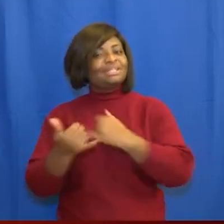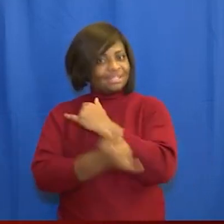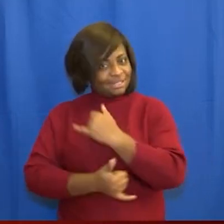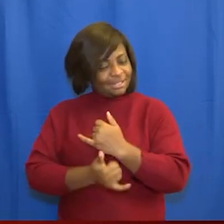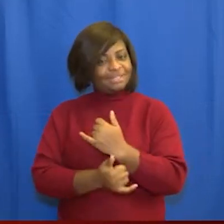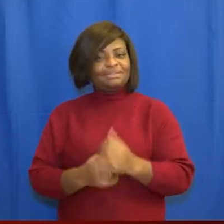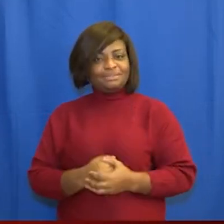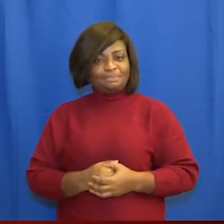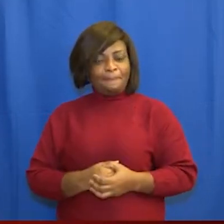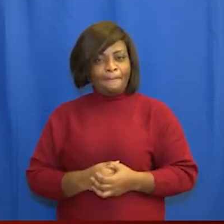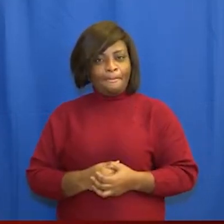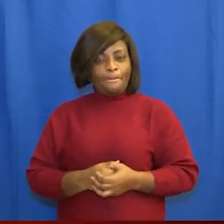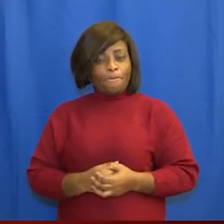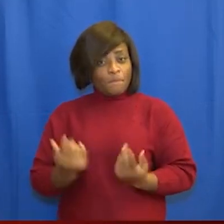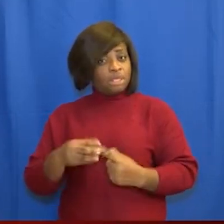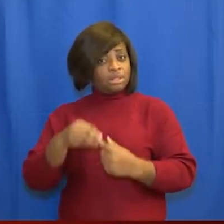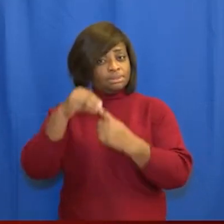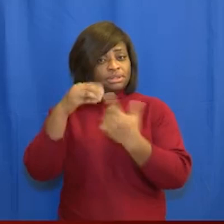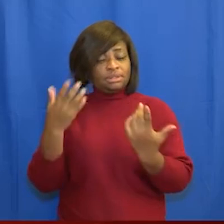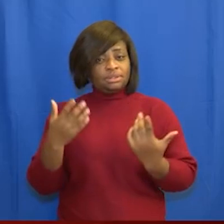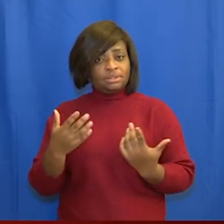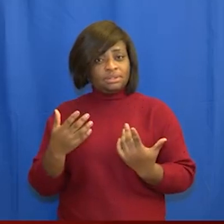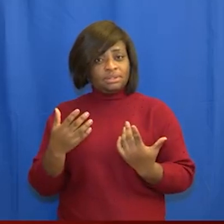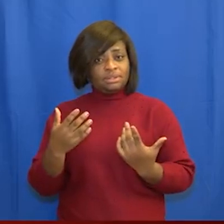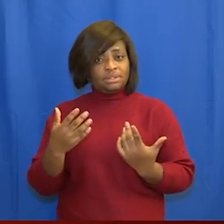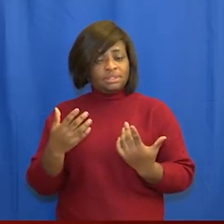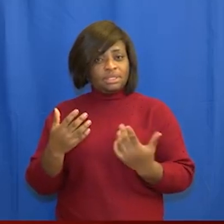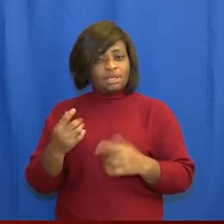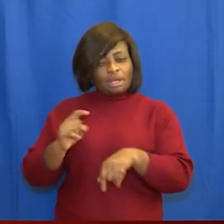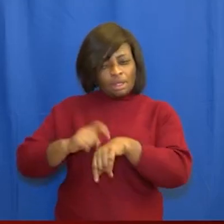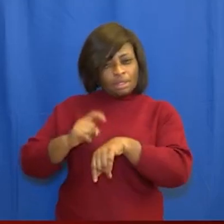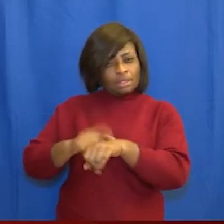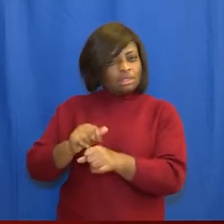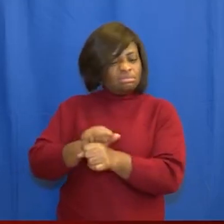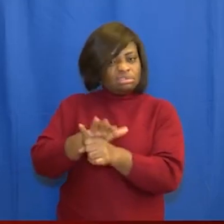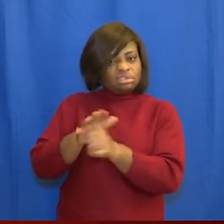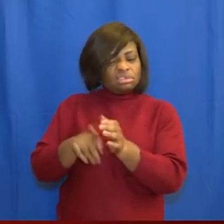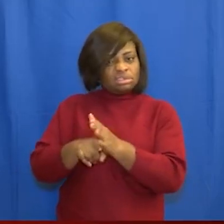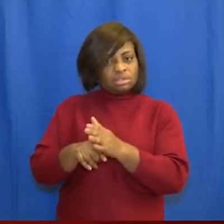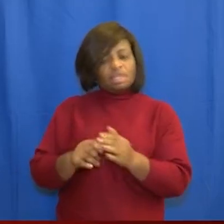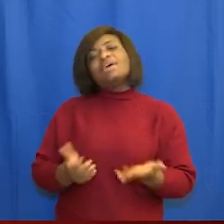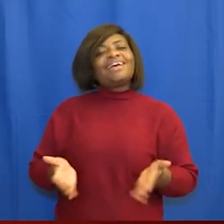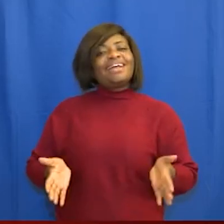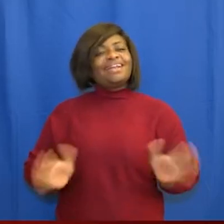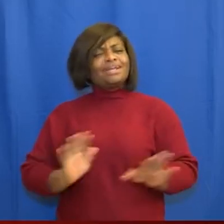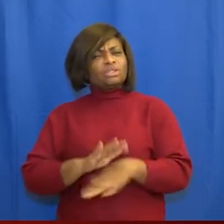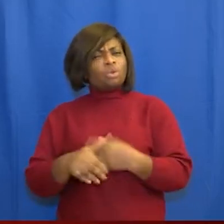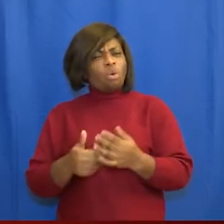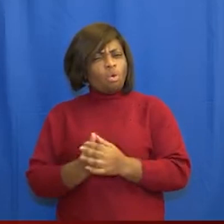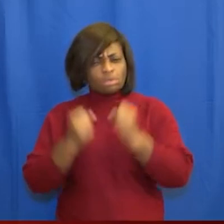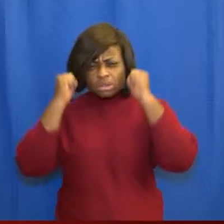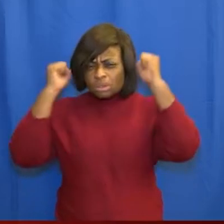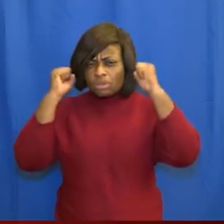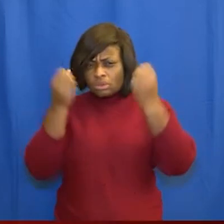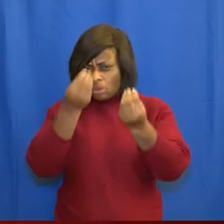particularly in the wake of the pandemic let us all adhere strictly